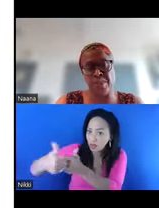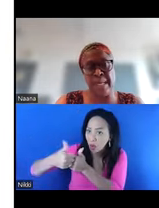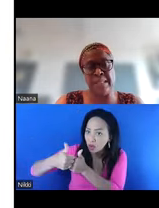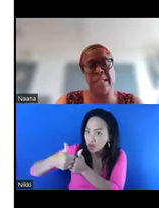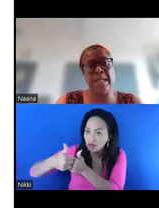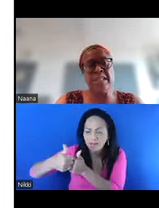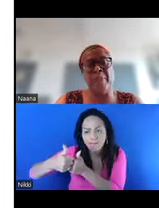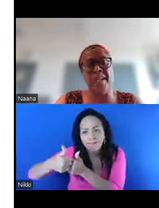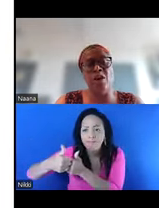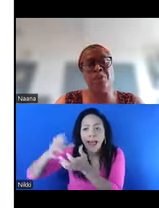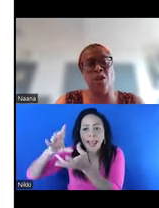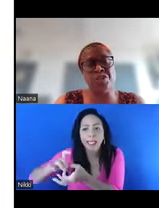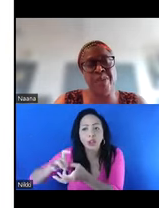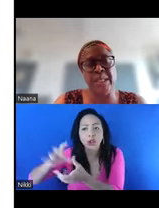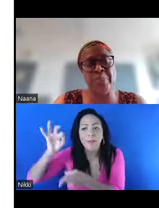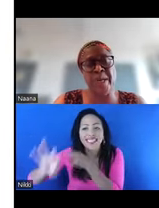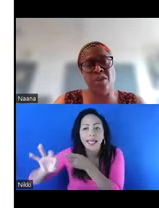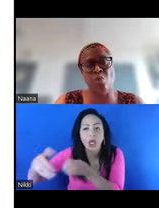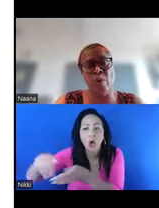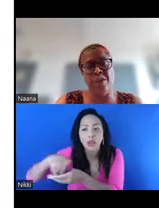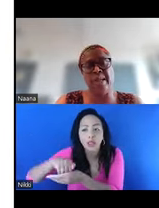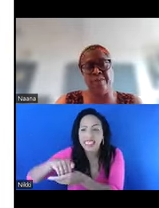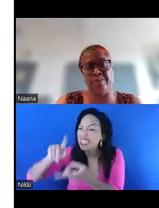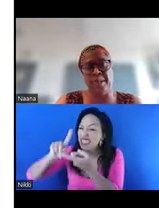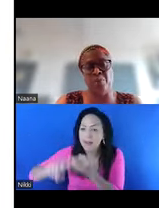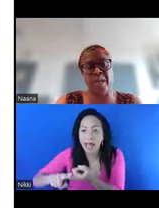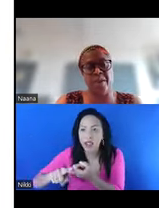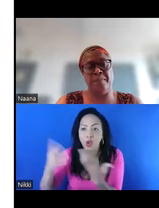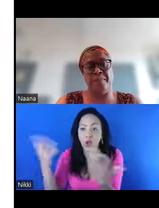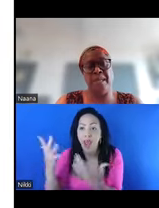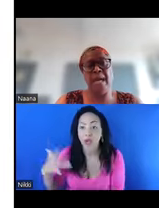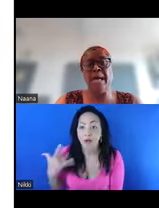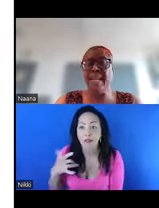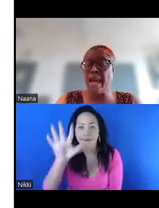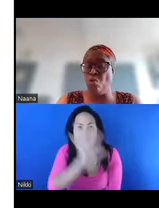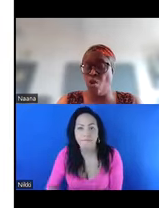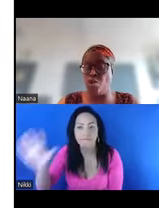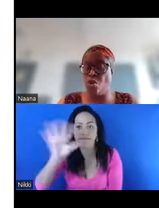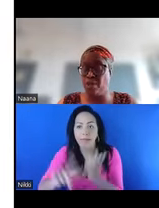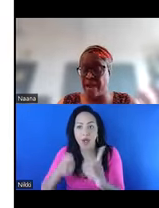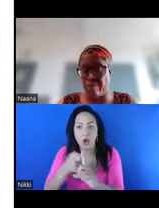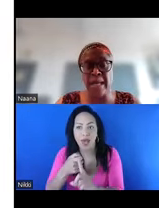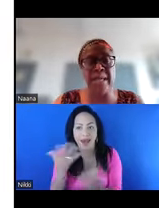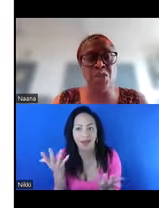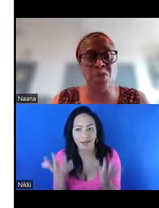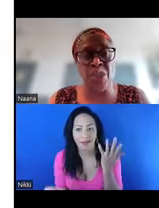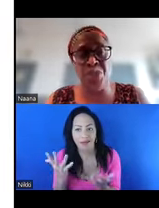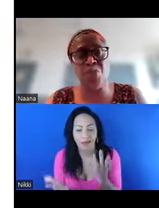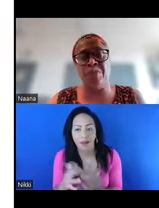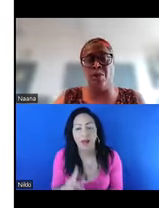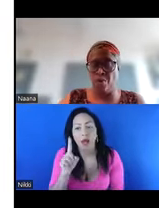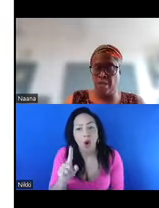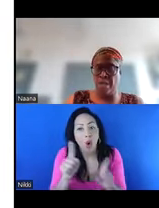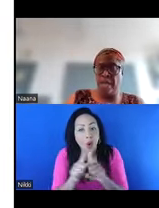contextualized, depending on the lottery and depending on where you live in the UK. And then I'd want to go directly into